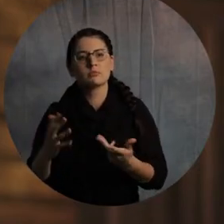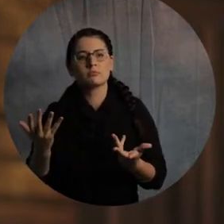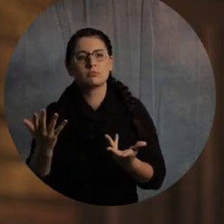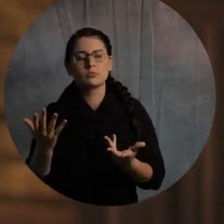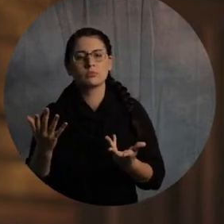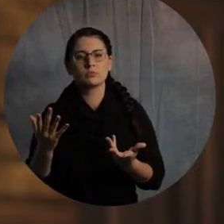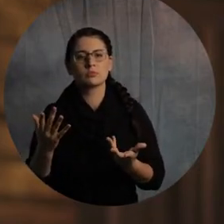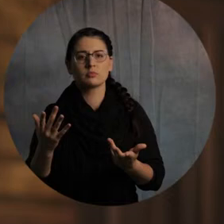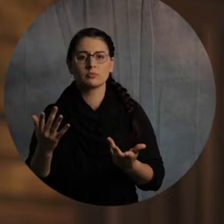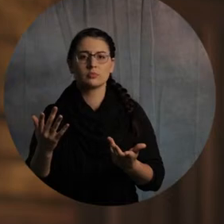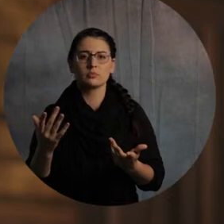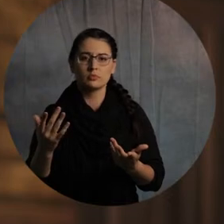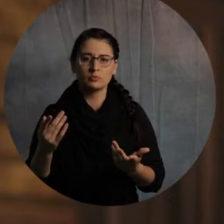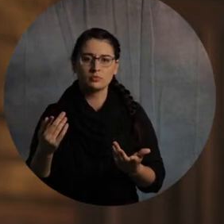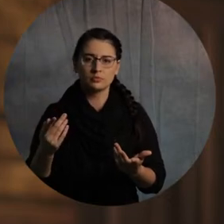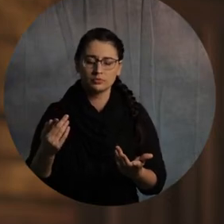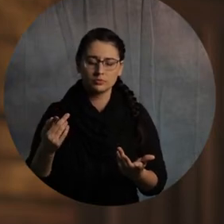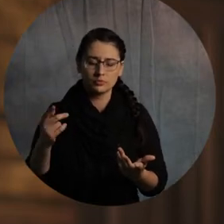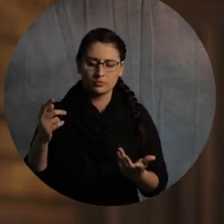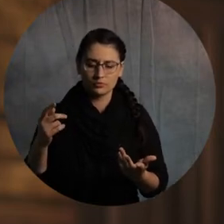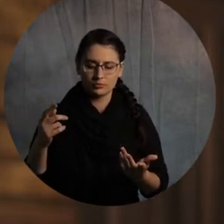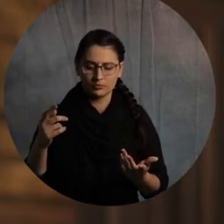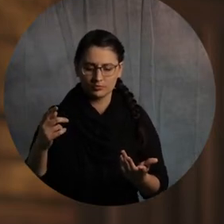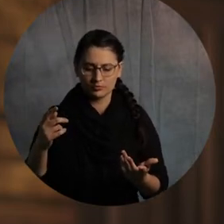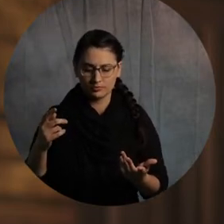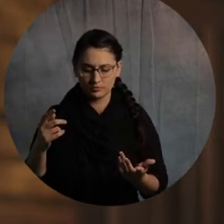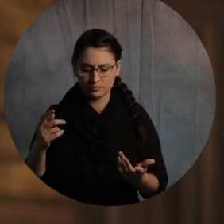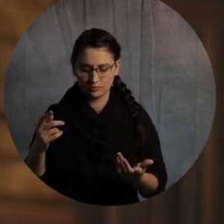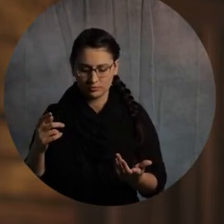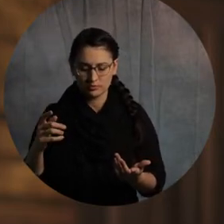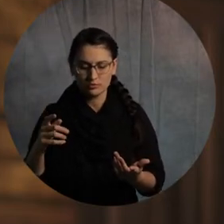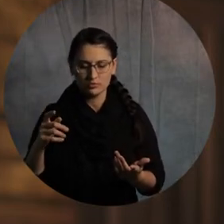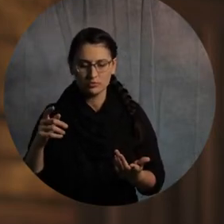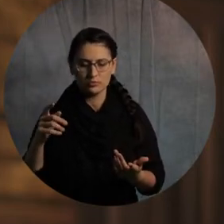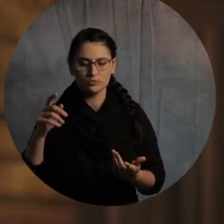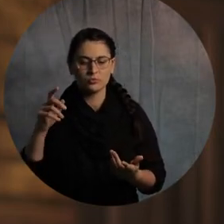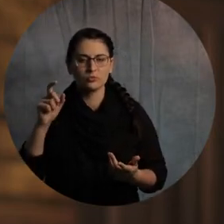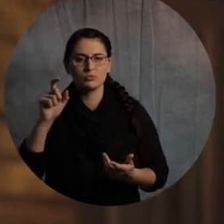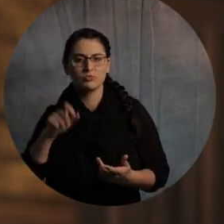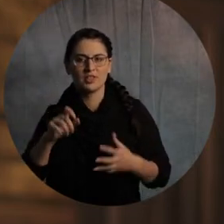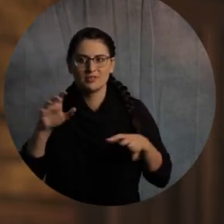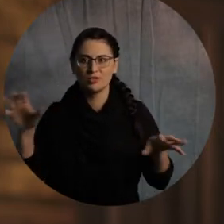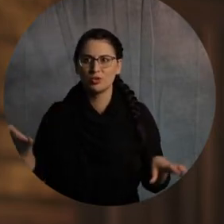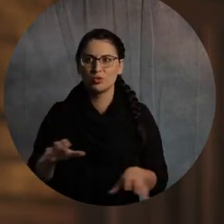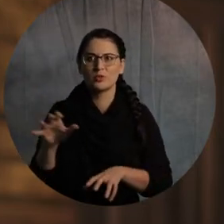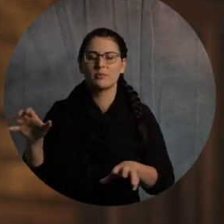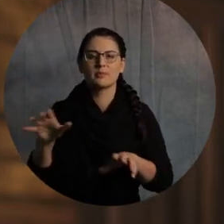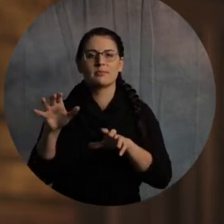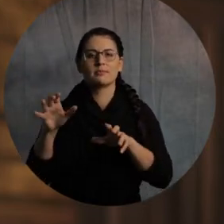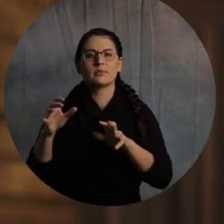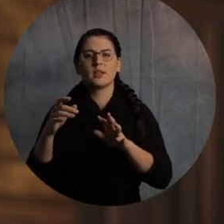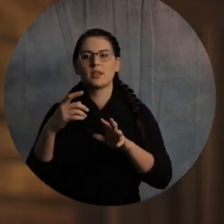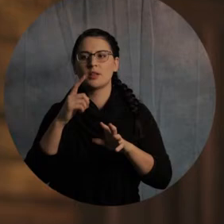have a catalyst that matters in the labors of life. Like a catalyst that stirs that in your hearts for one another.